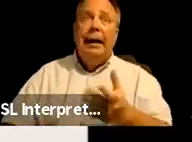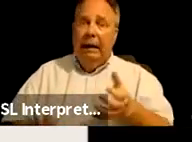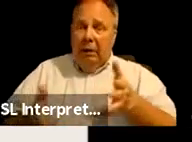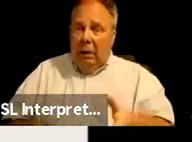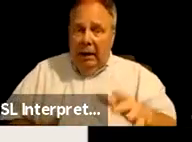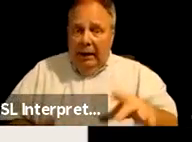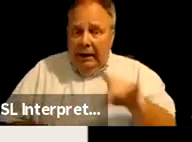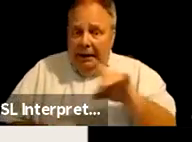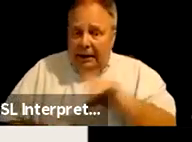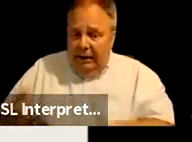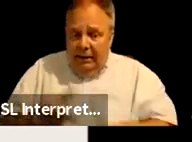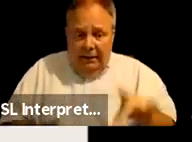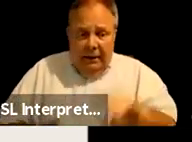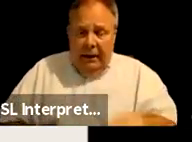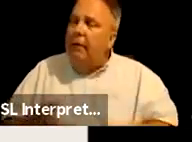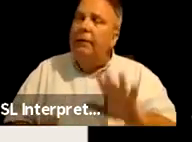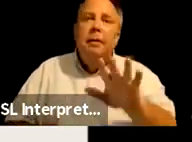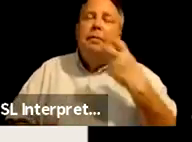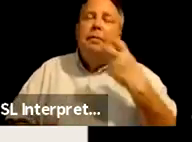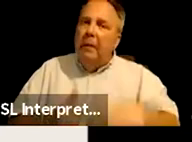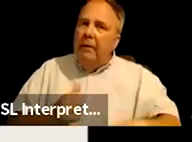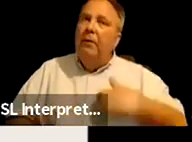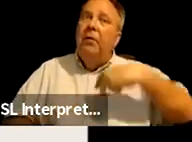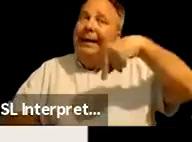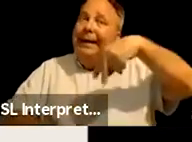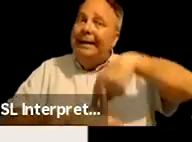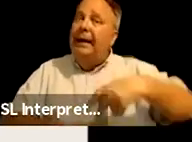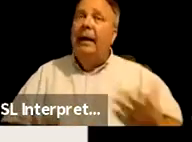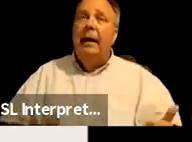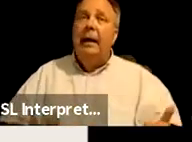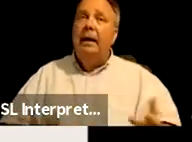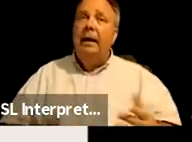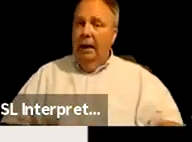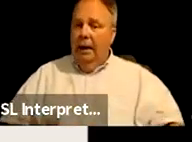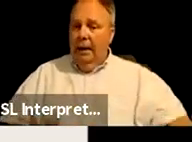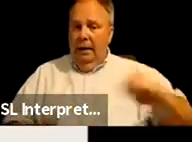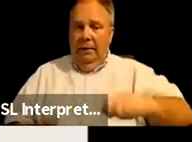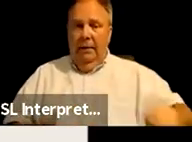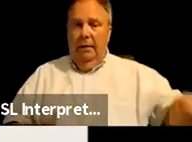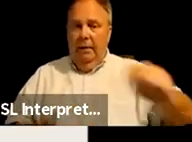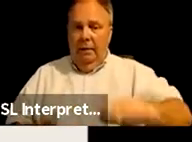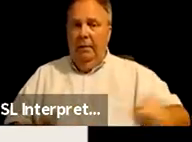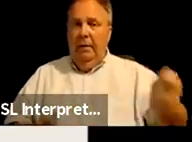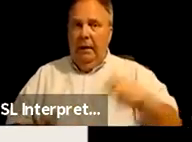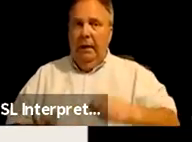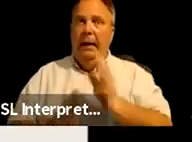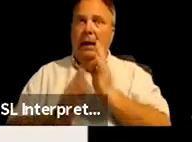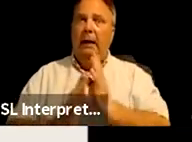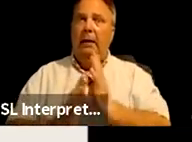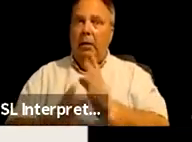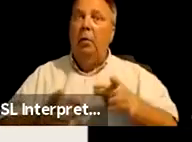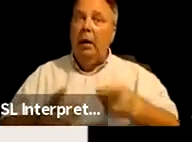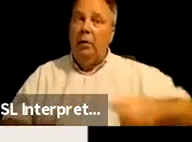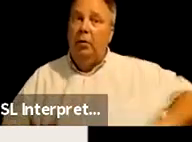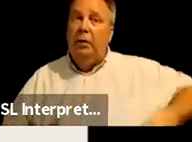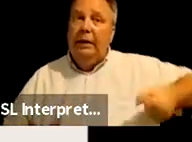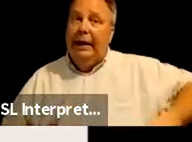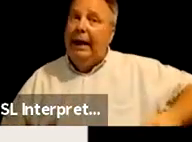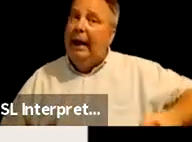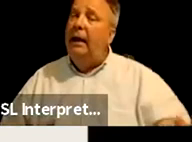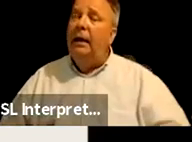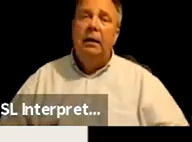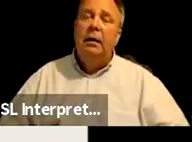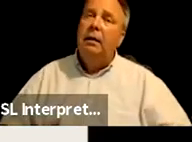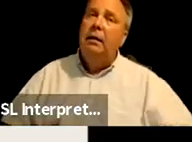left because it's difficult for me to stand and fill a plate and navigate a line while using a cane. You know, we